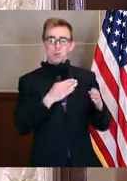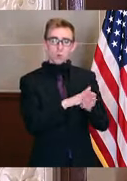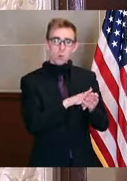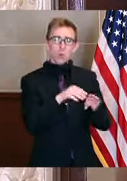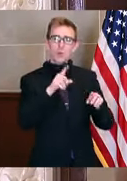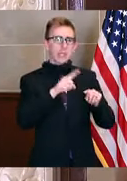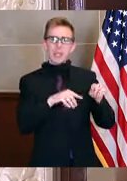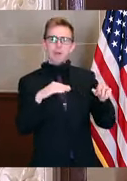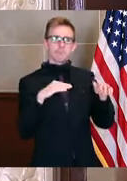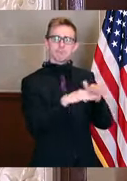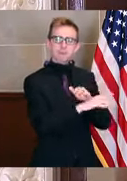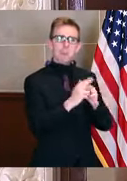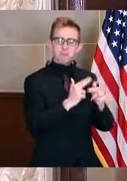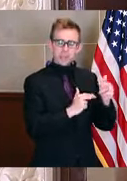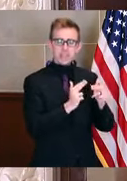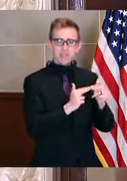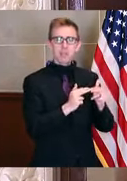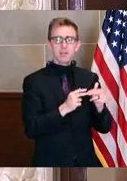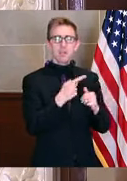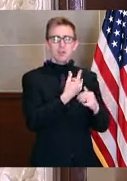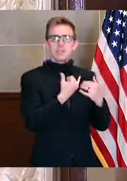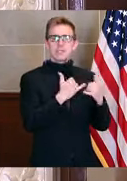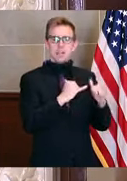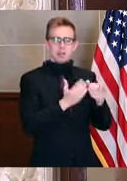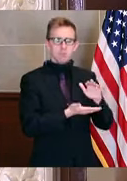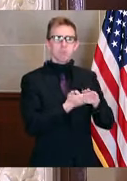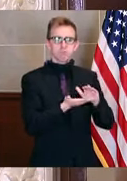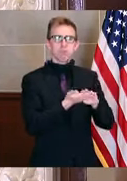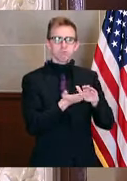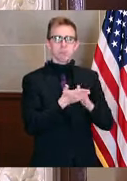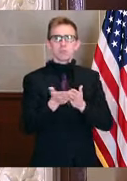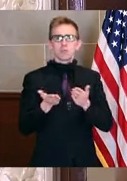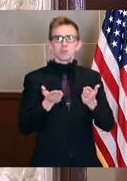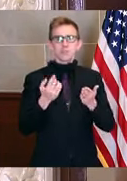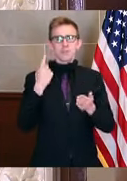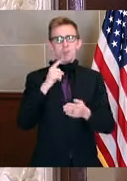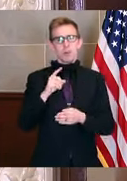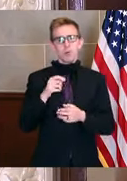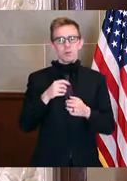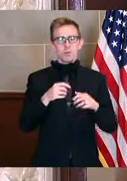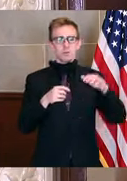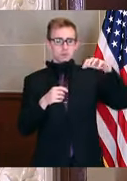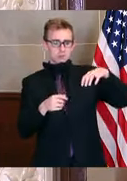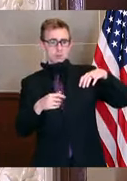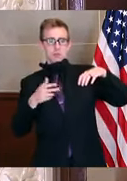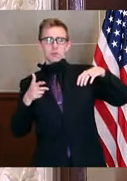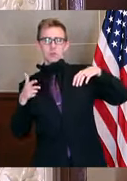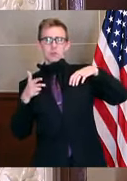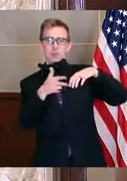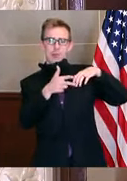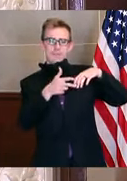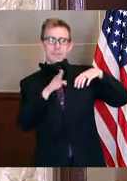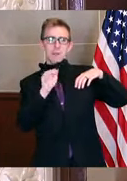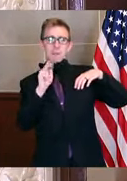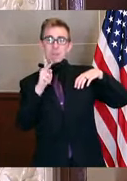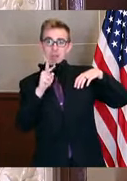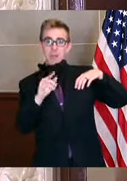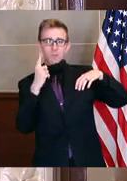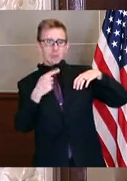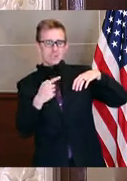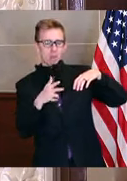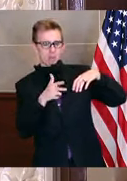distances protocols, they continue to provide services through drive-through banking or by scheduled appointment.